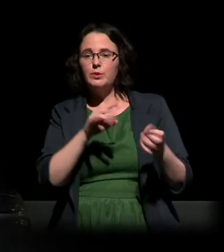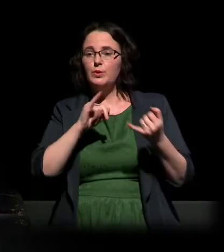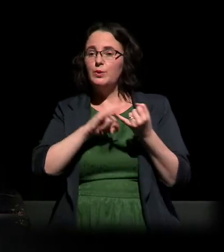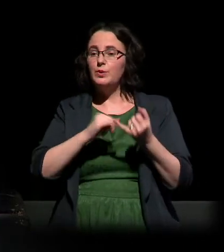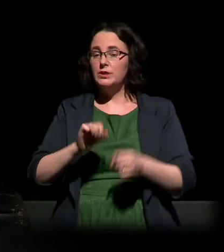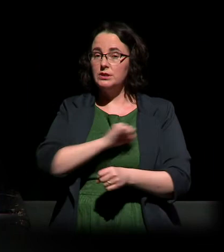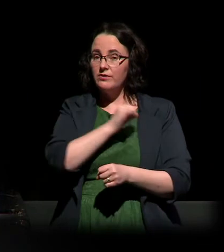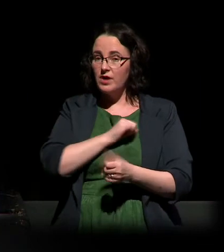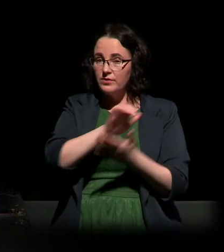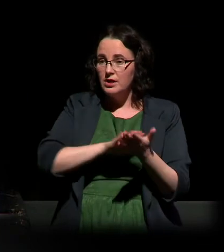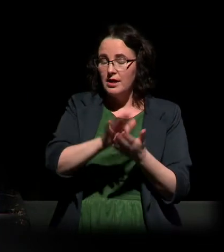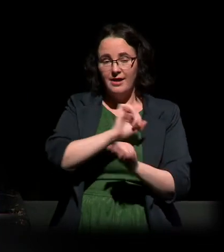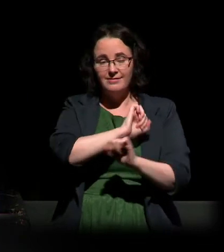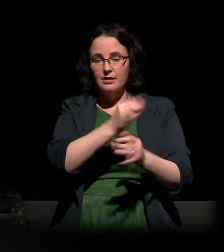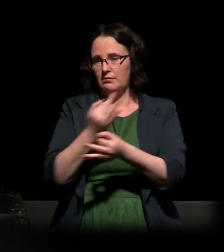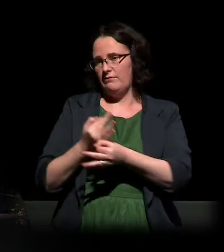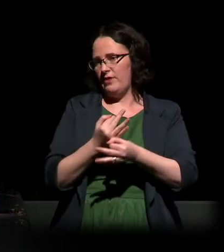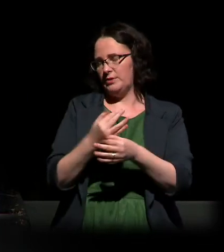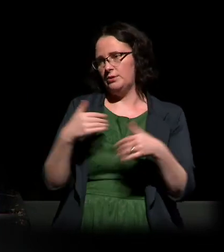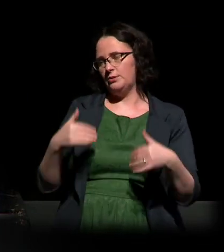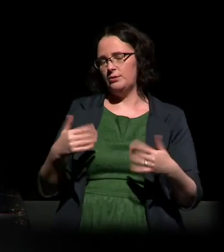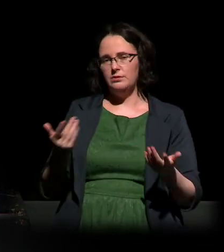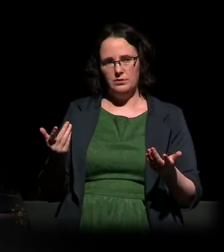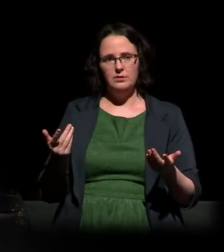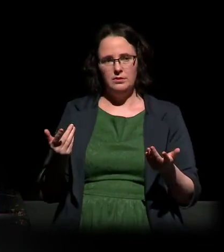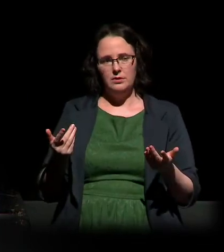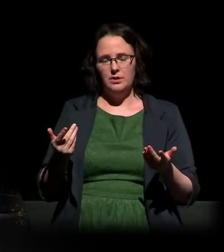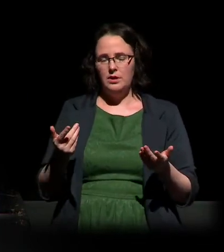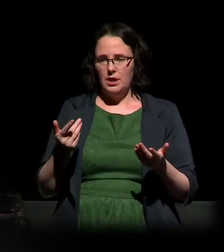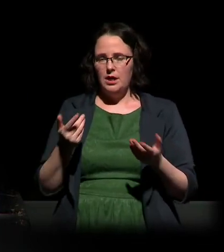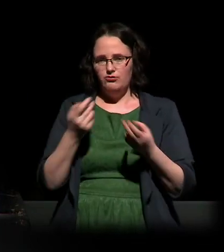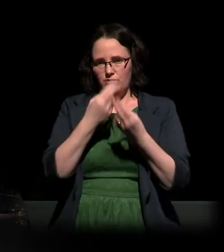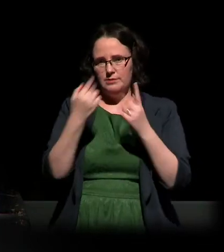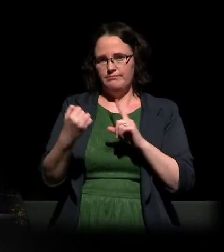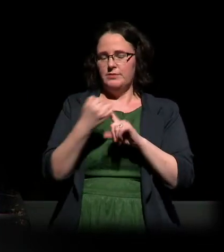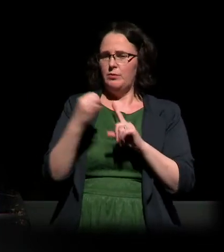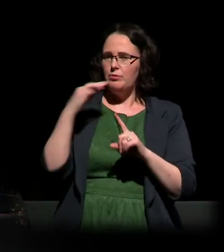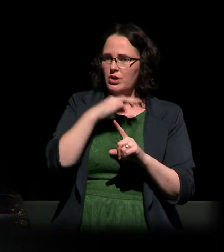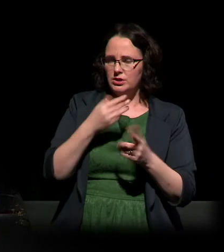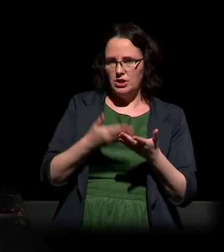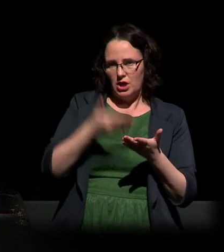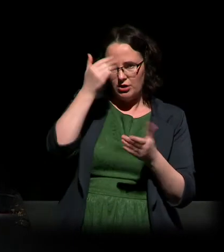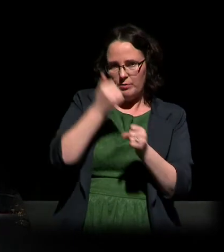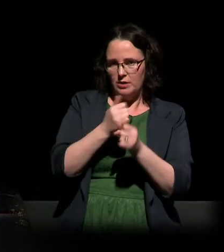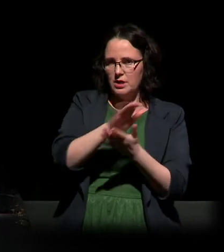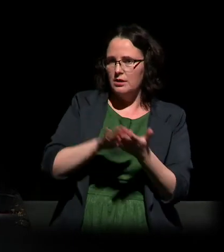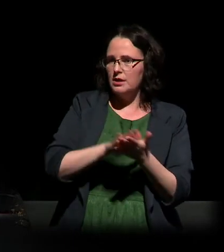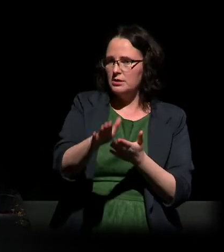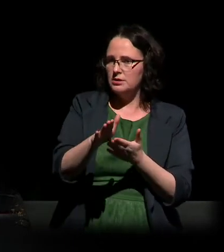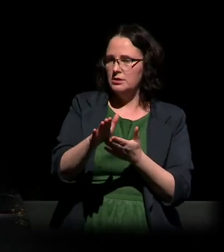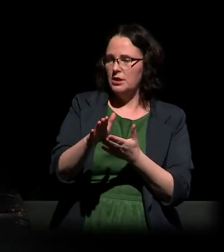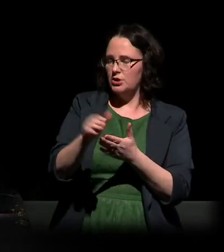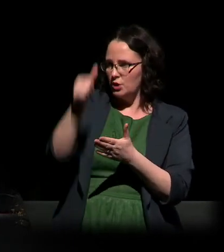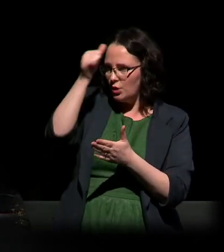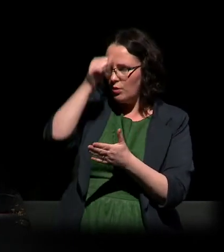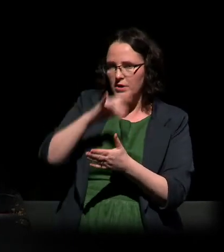Today reminds us of the importance of educating ourselves about the Holocaust. And also allows us to reaffirm our